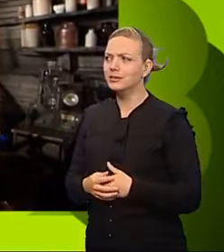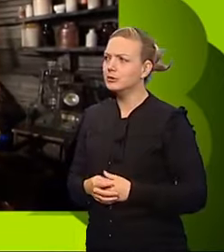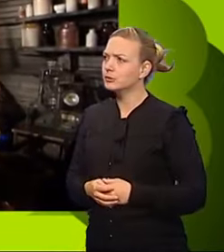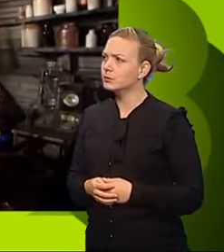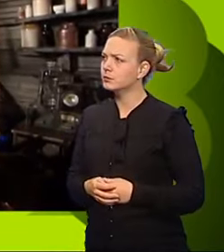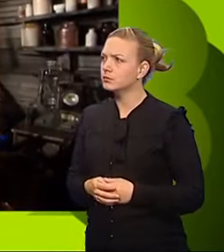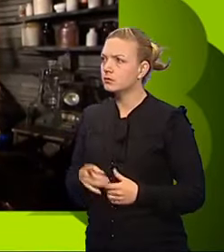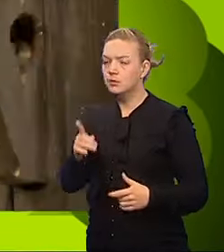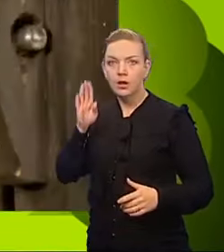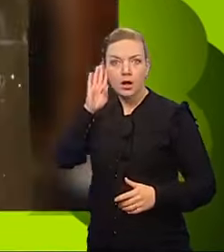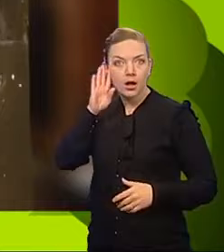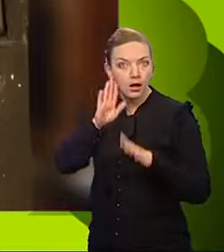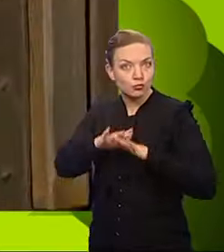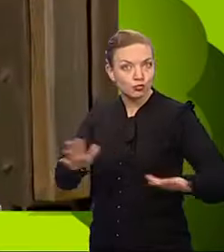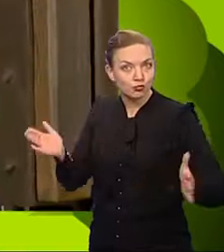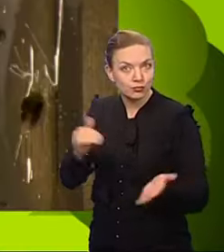Unfortunate!